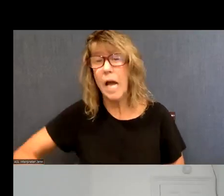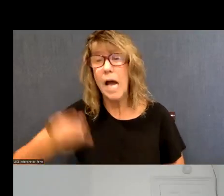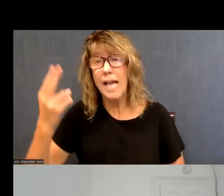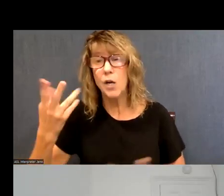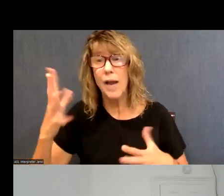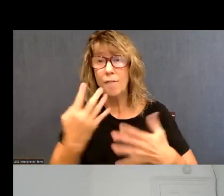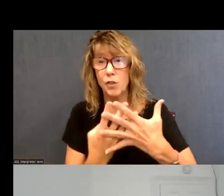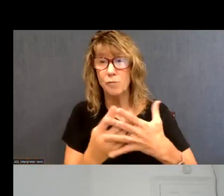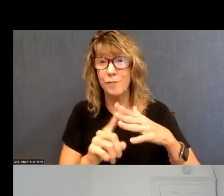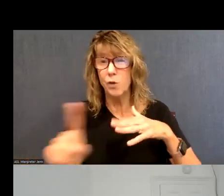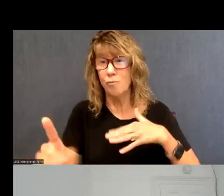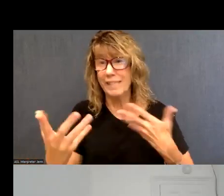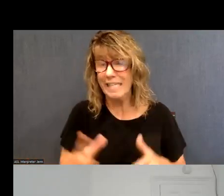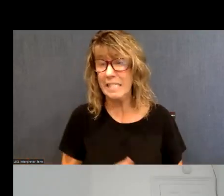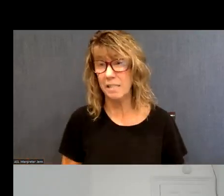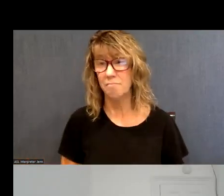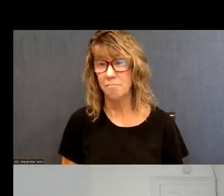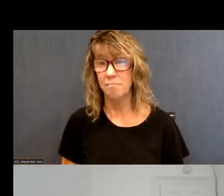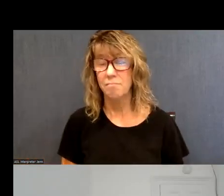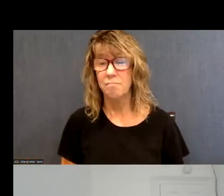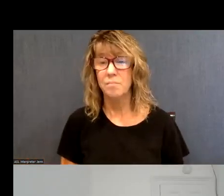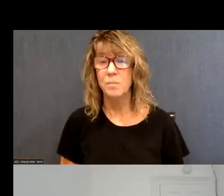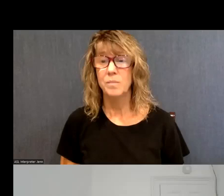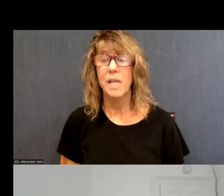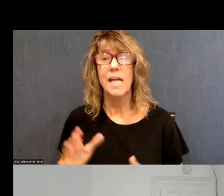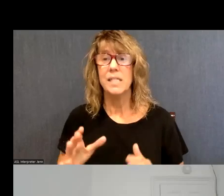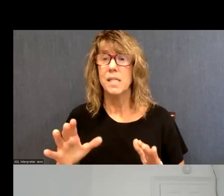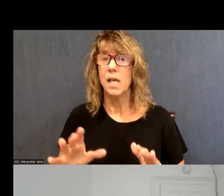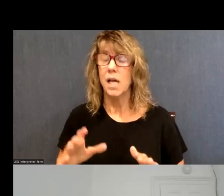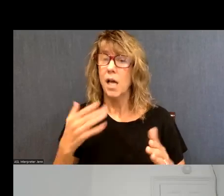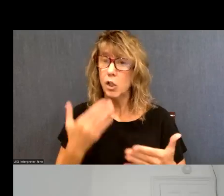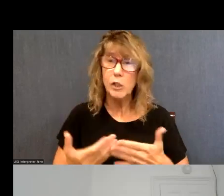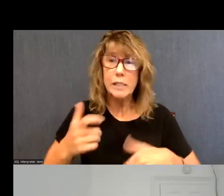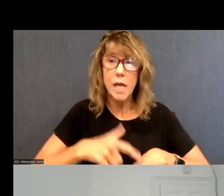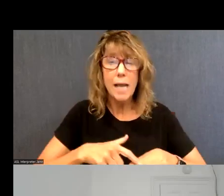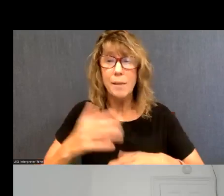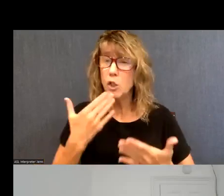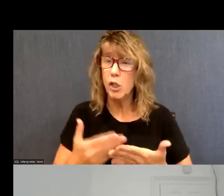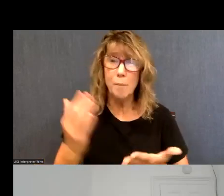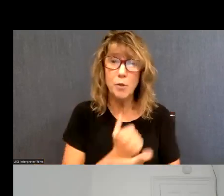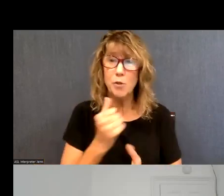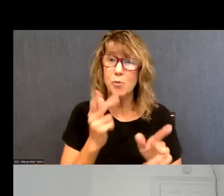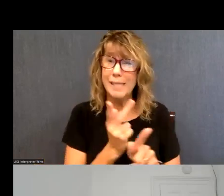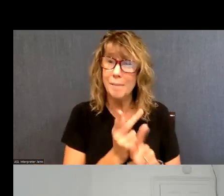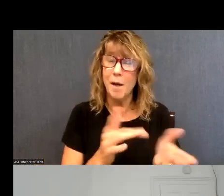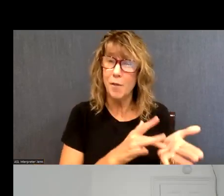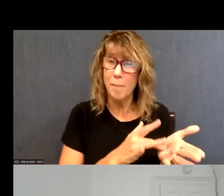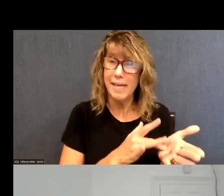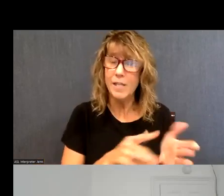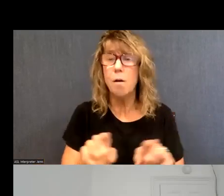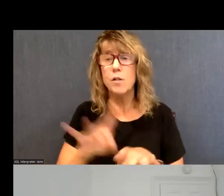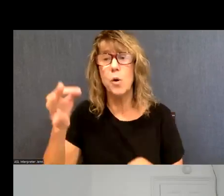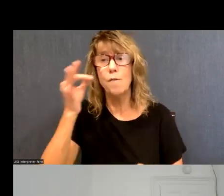the general population. And, um, it's an excellent opportunity to maintain people on their medication. It's also, um, our federal